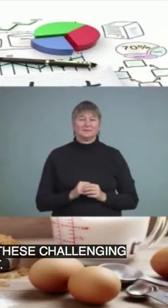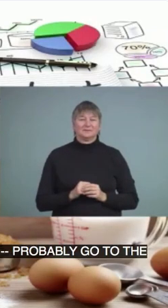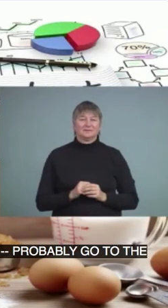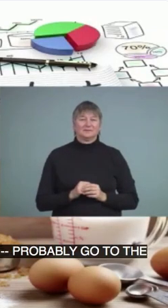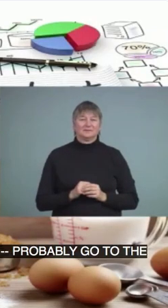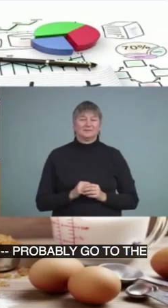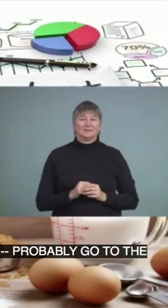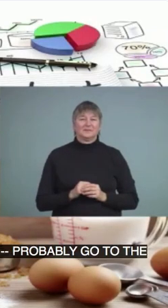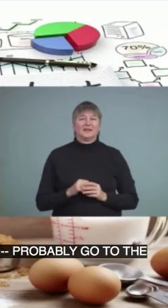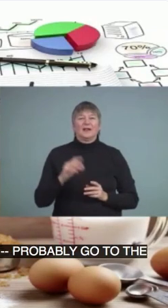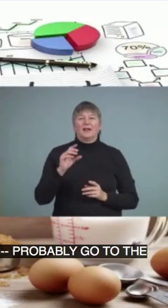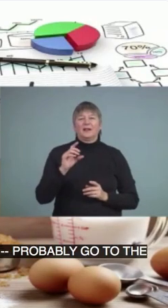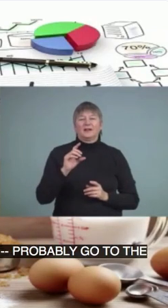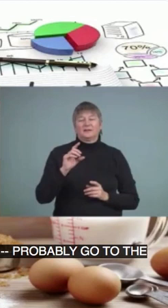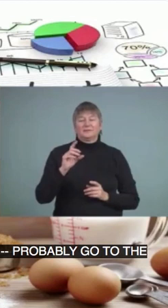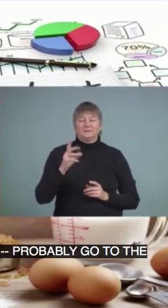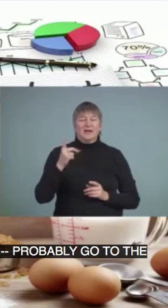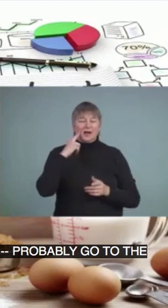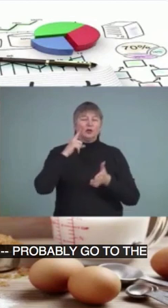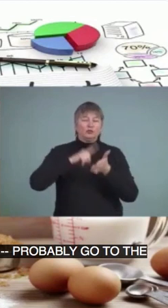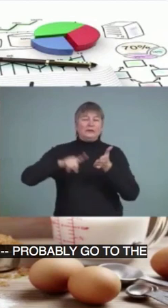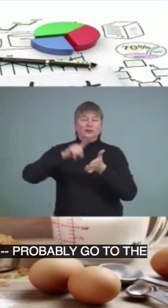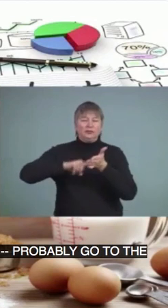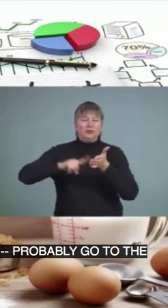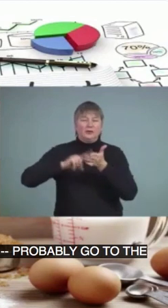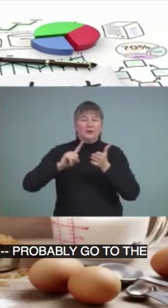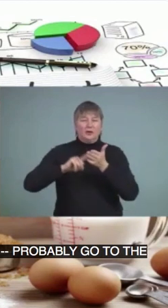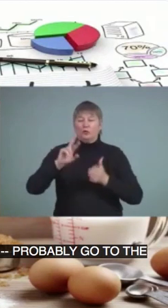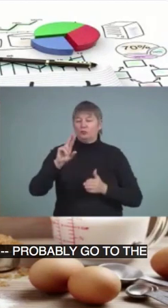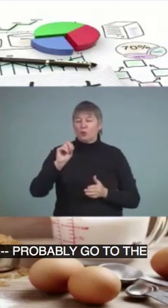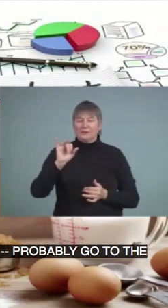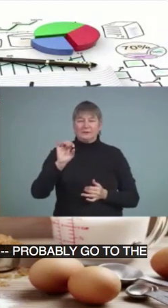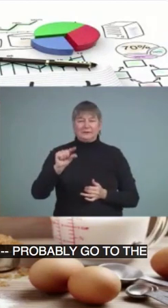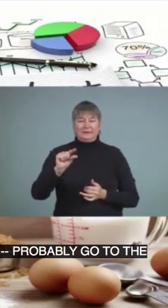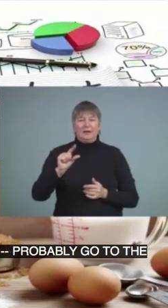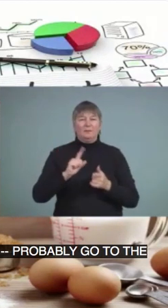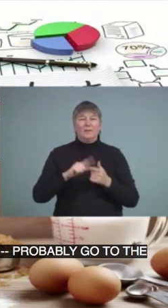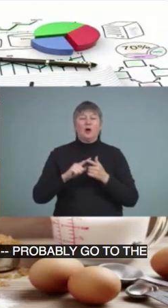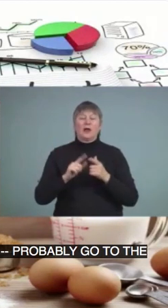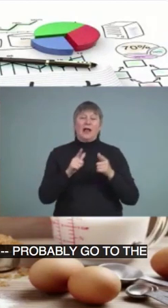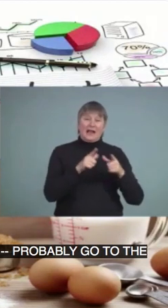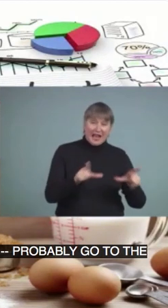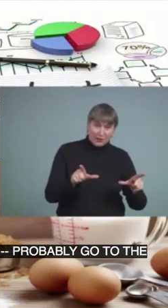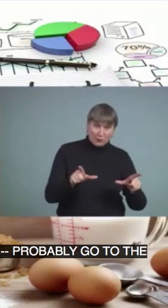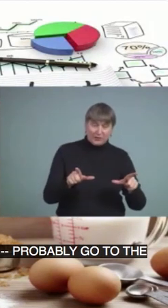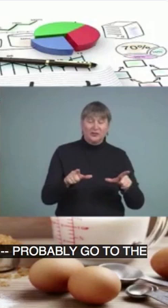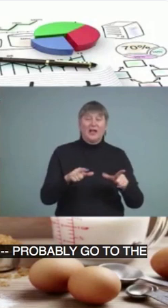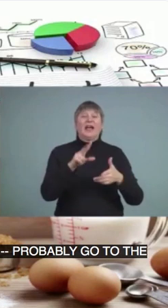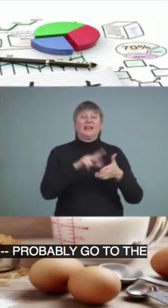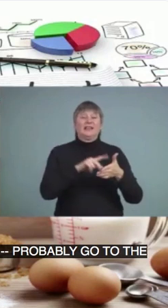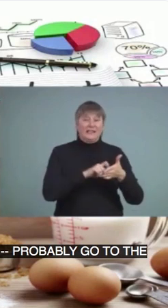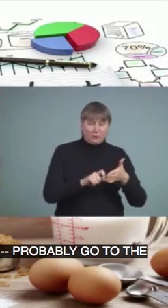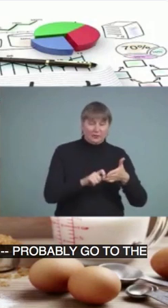Hedy Rosing has done a lot of research about the language and literacy load in our other subjects.